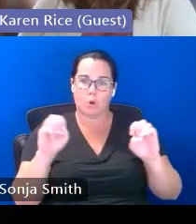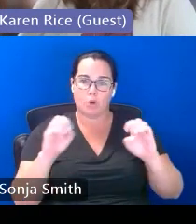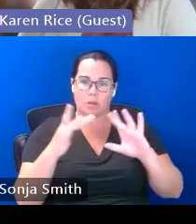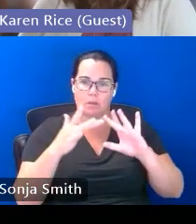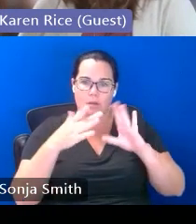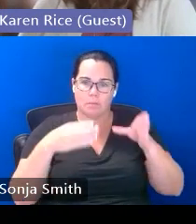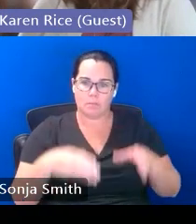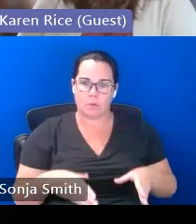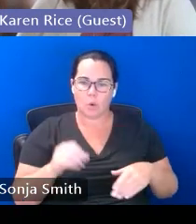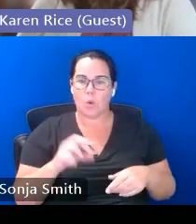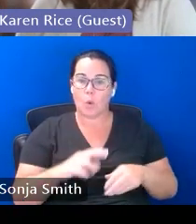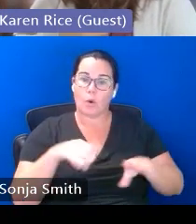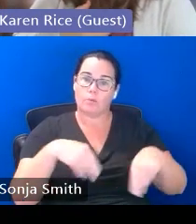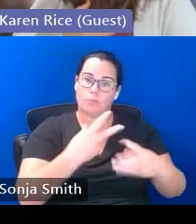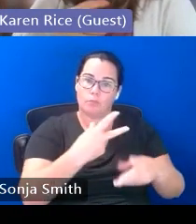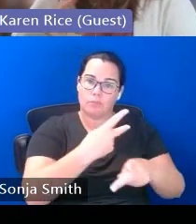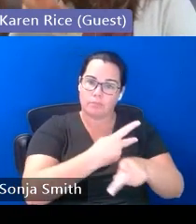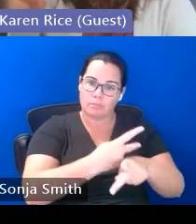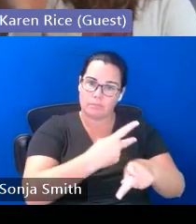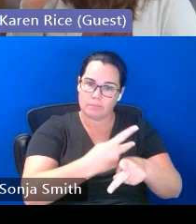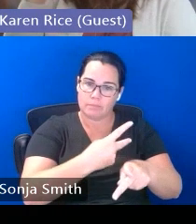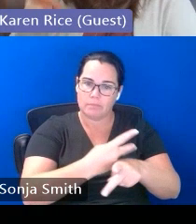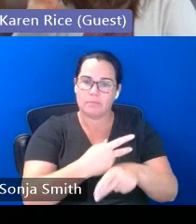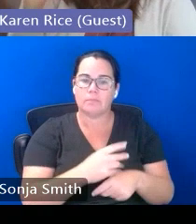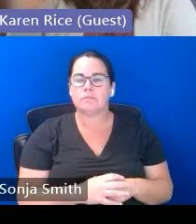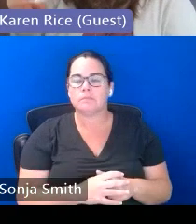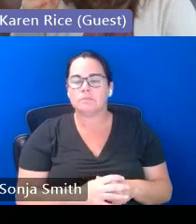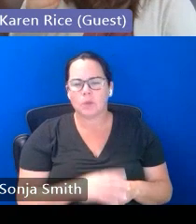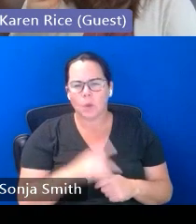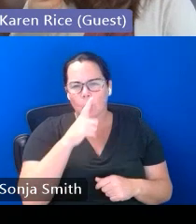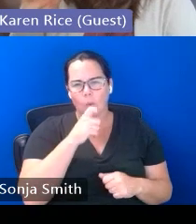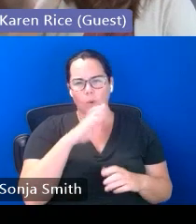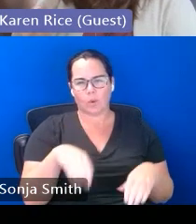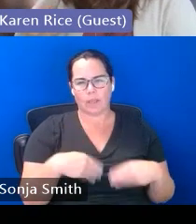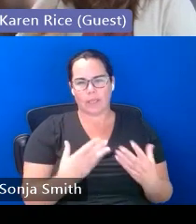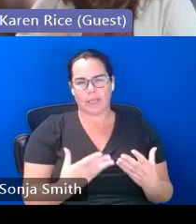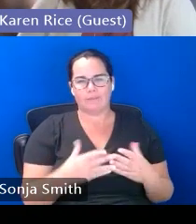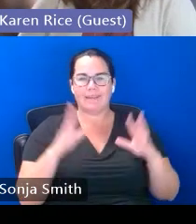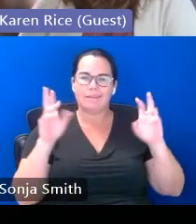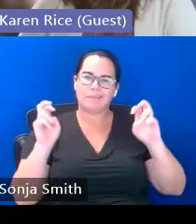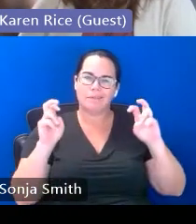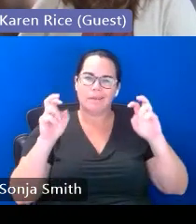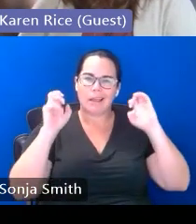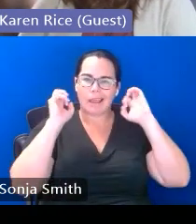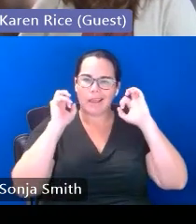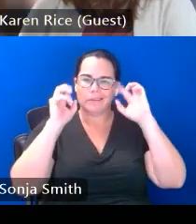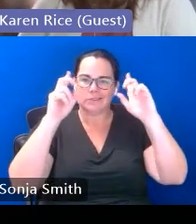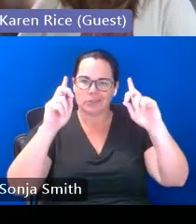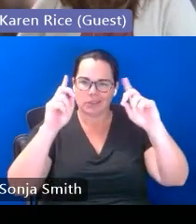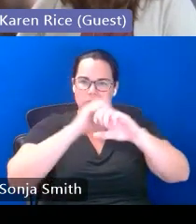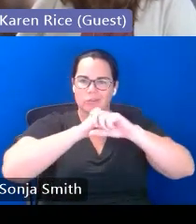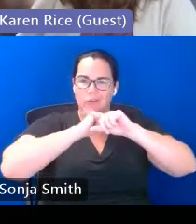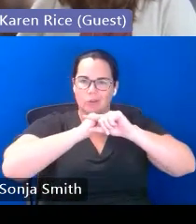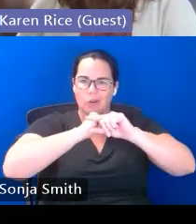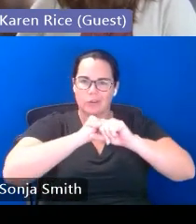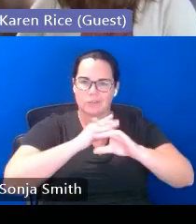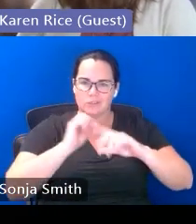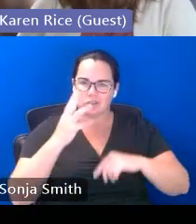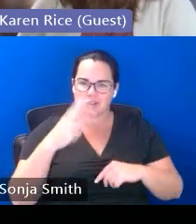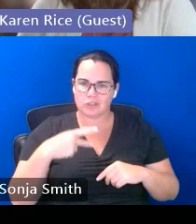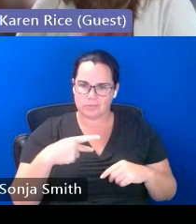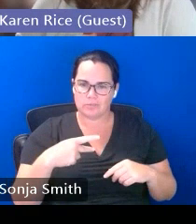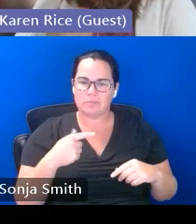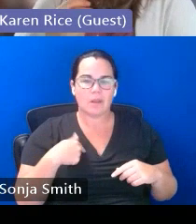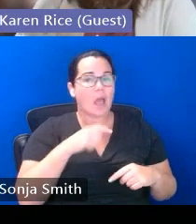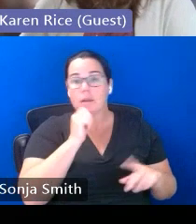you know who who can we give that kind of educational guardianship to that doesn't give any legal